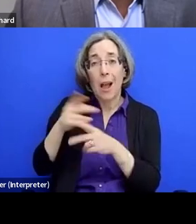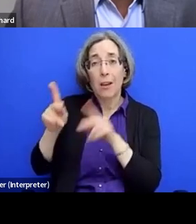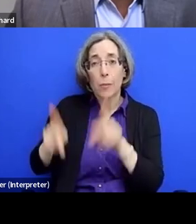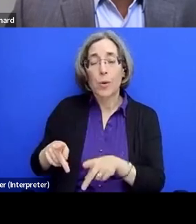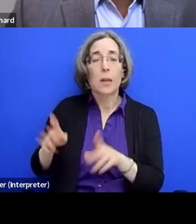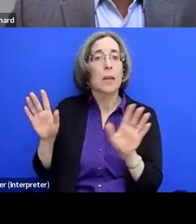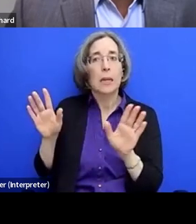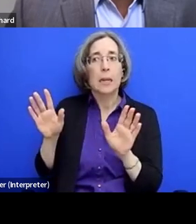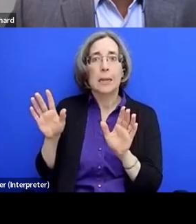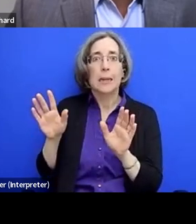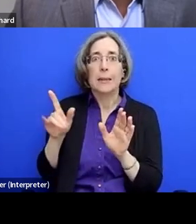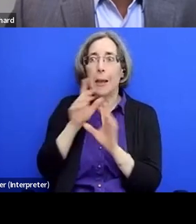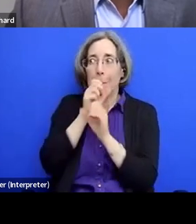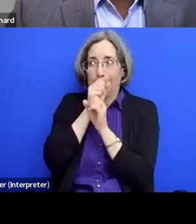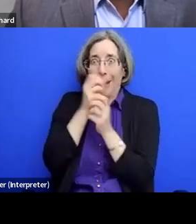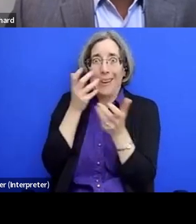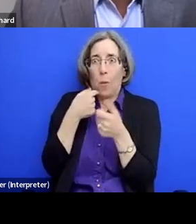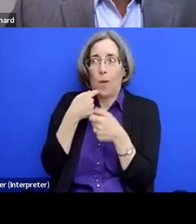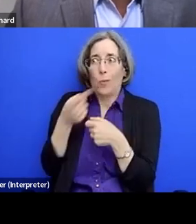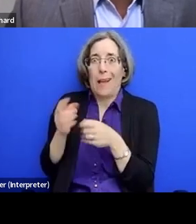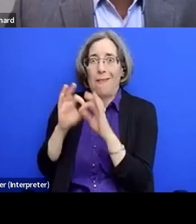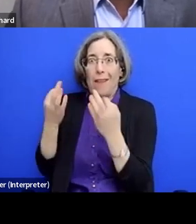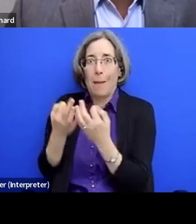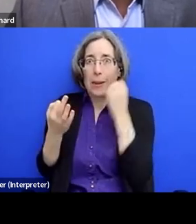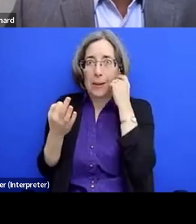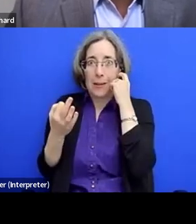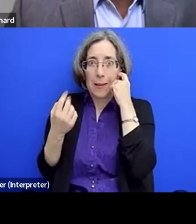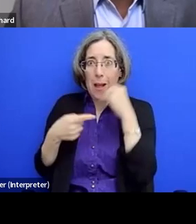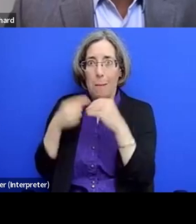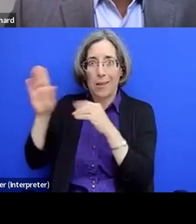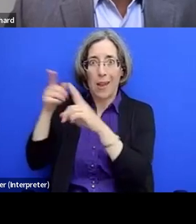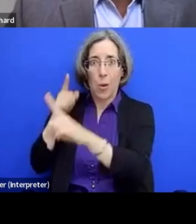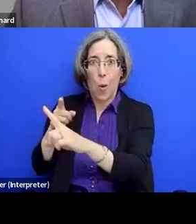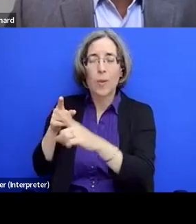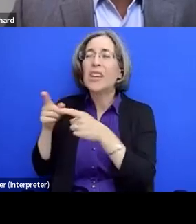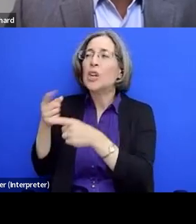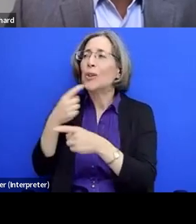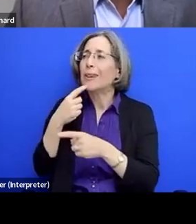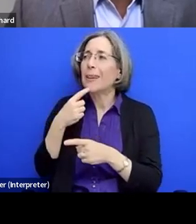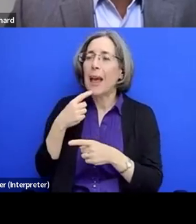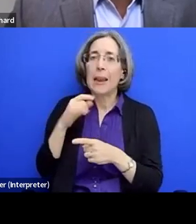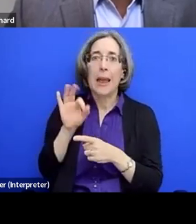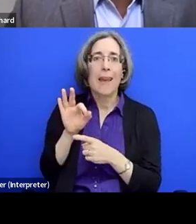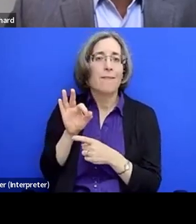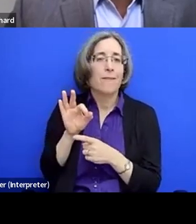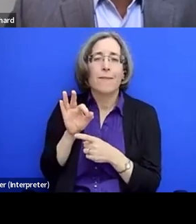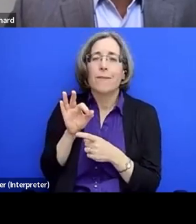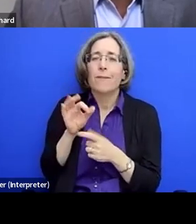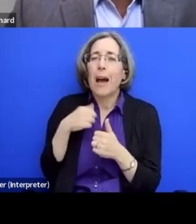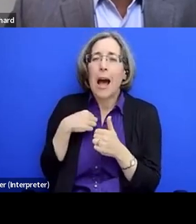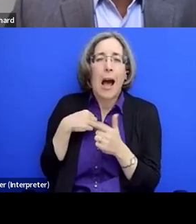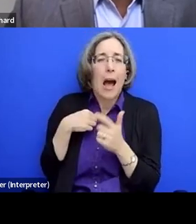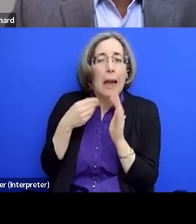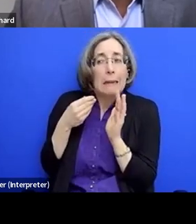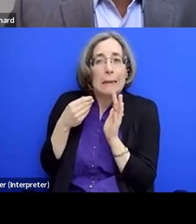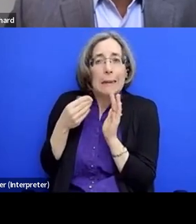families know what they were doing. Um, and if they kind of, she says something like, if there's any hint or a whisper of that, then they